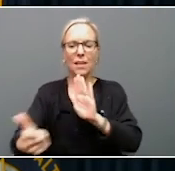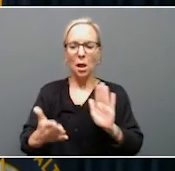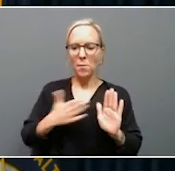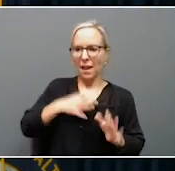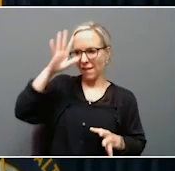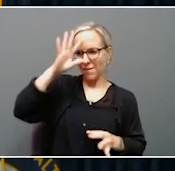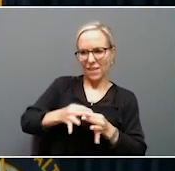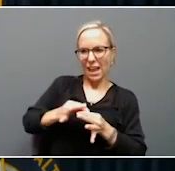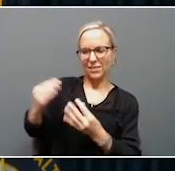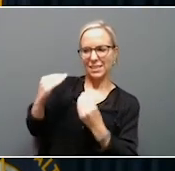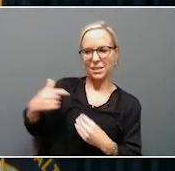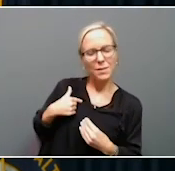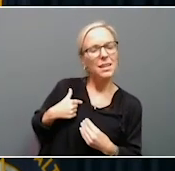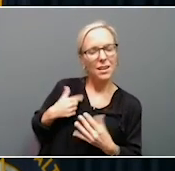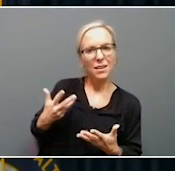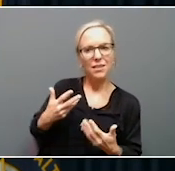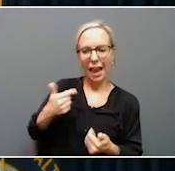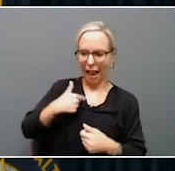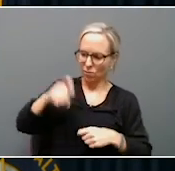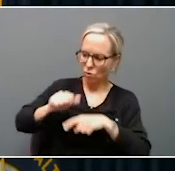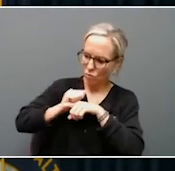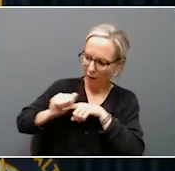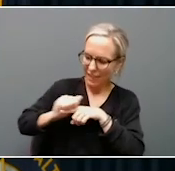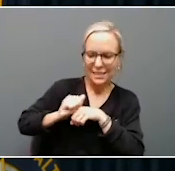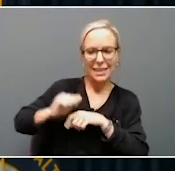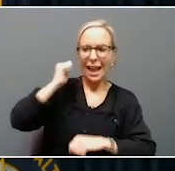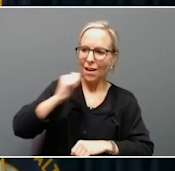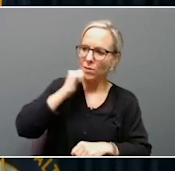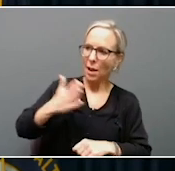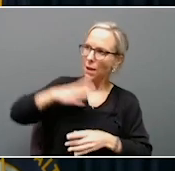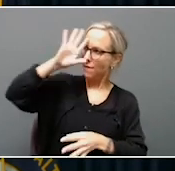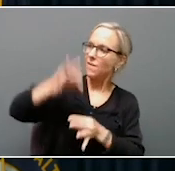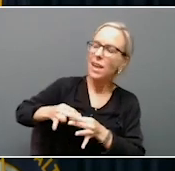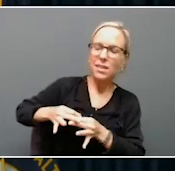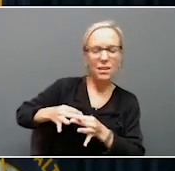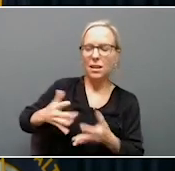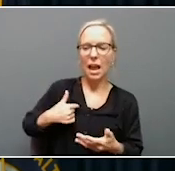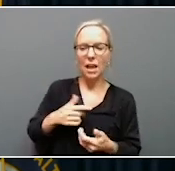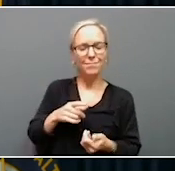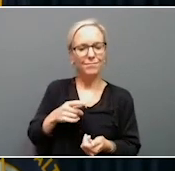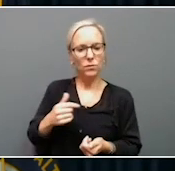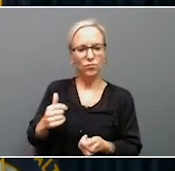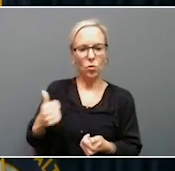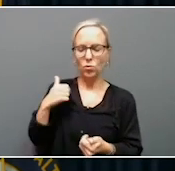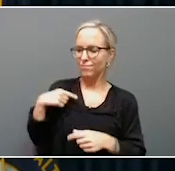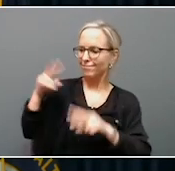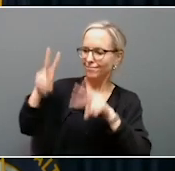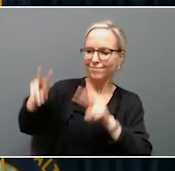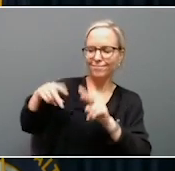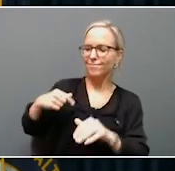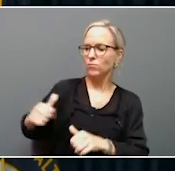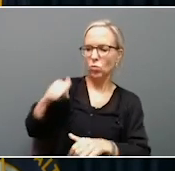Sunday, and I'm supposed to practice every other day of the week. I fully condemn each of these statements this